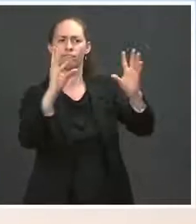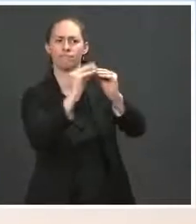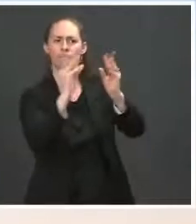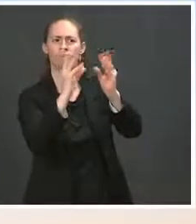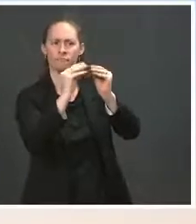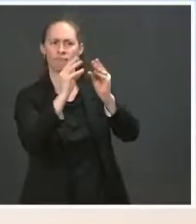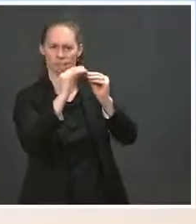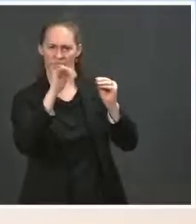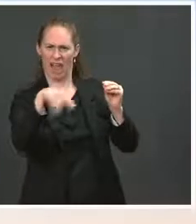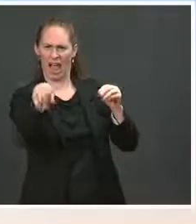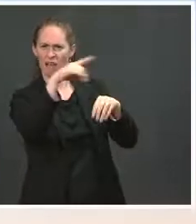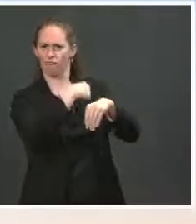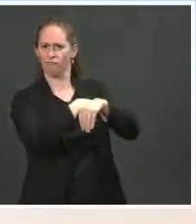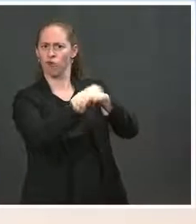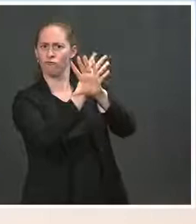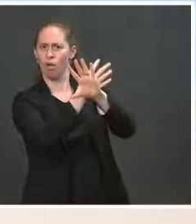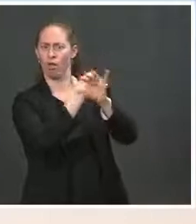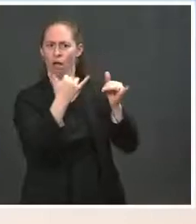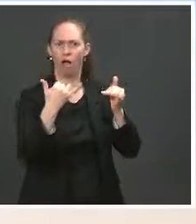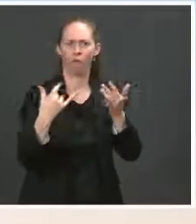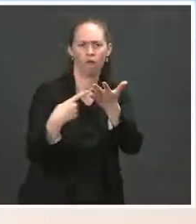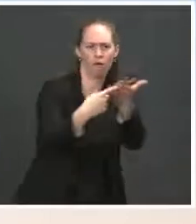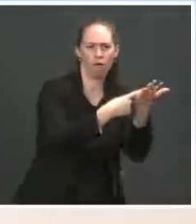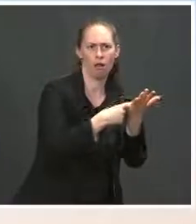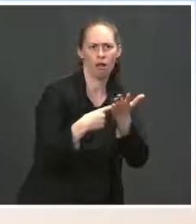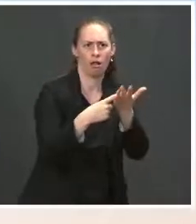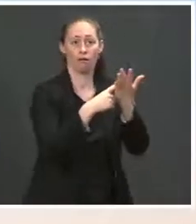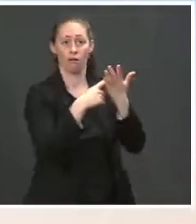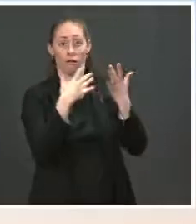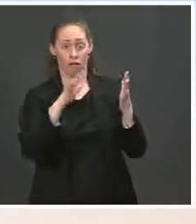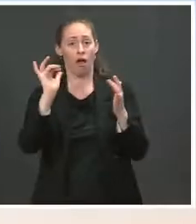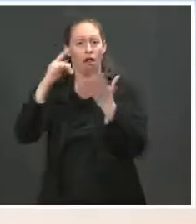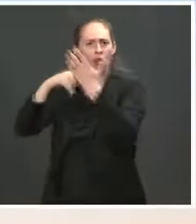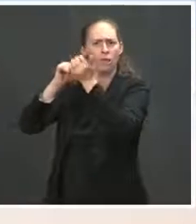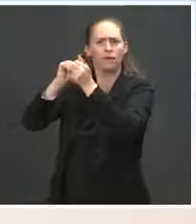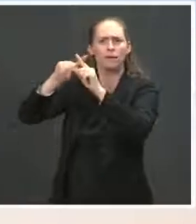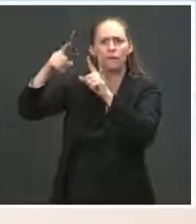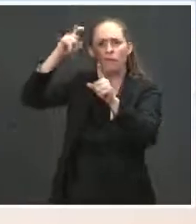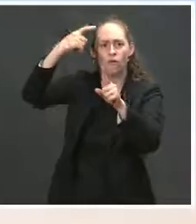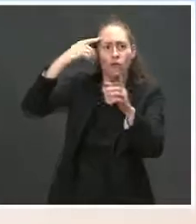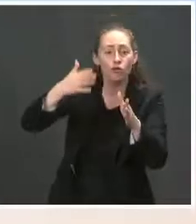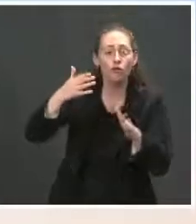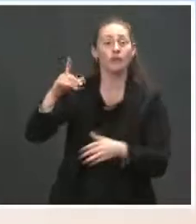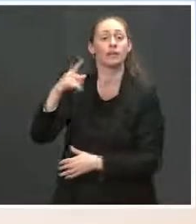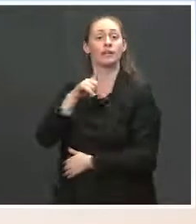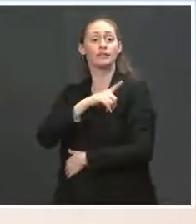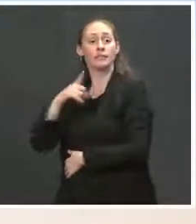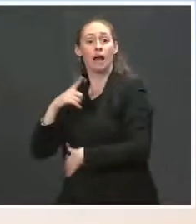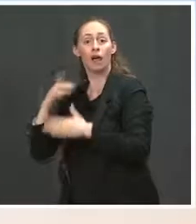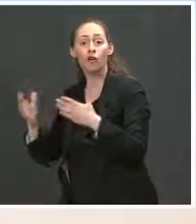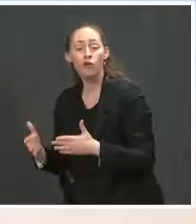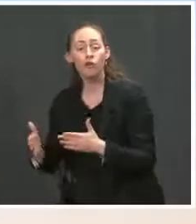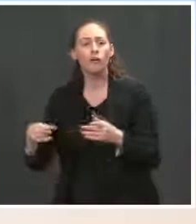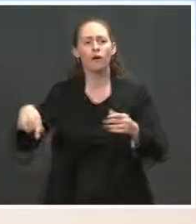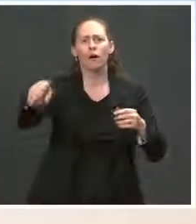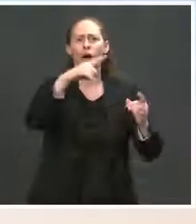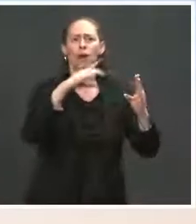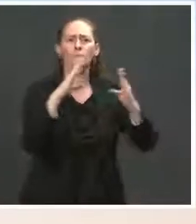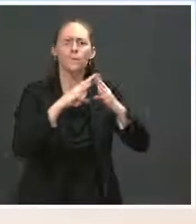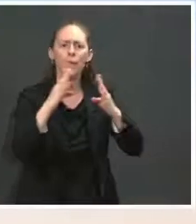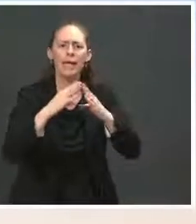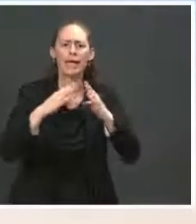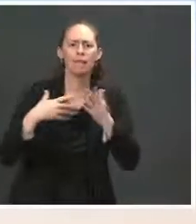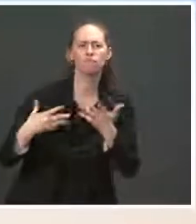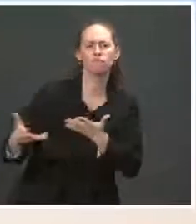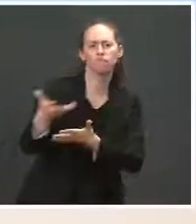are talking to governors, to legislators, to folks on the ground. We're talking to it's